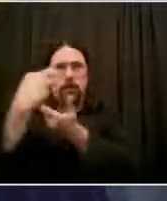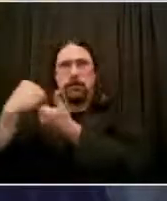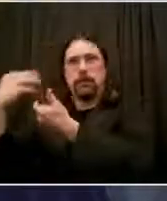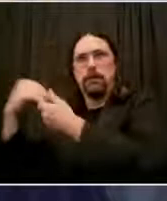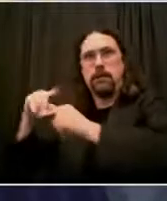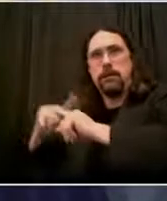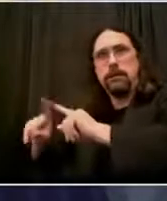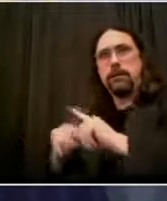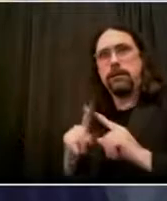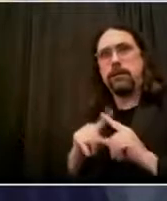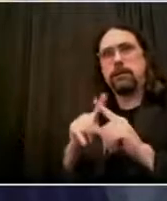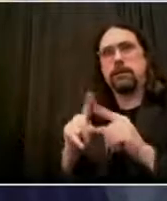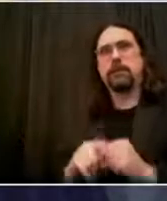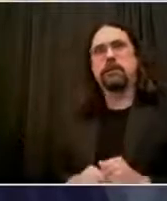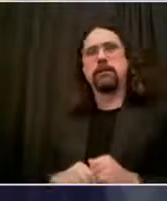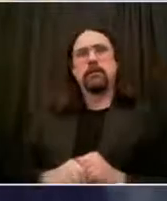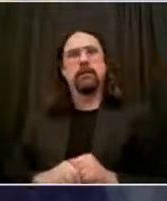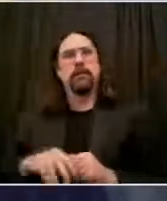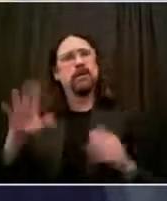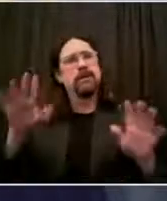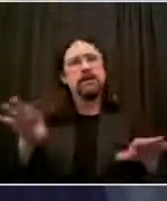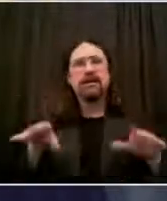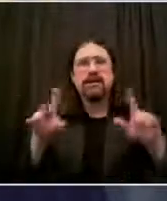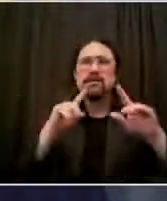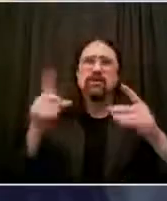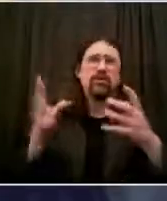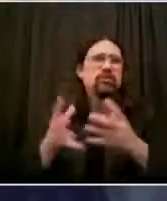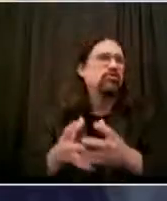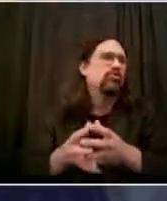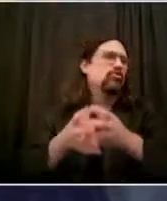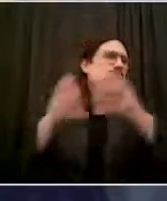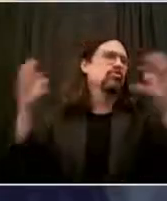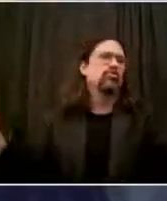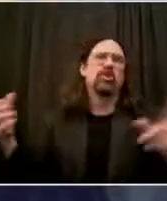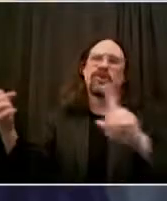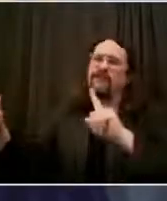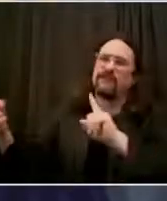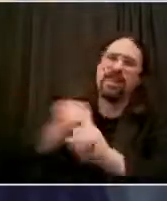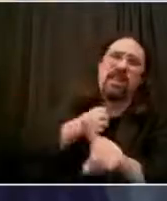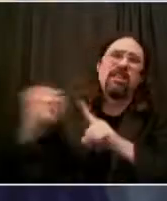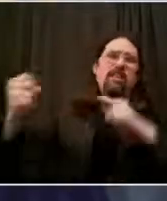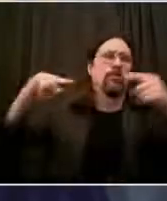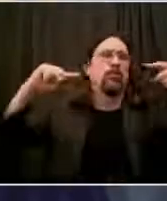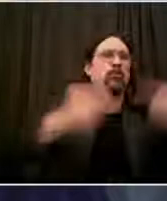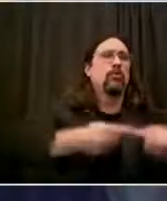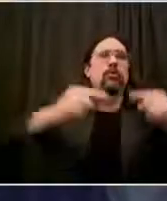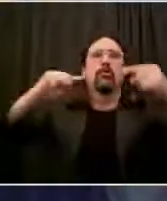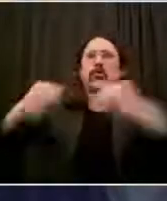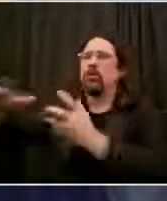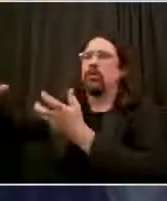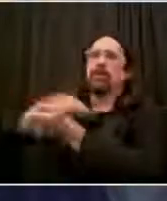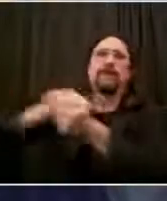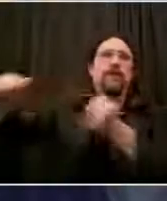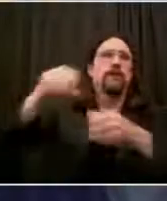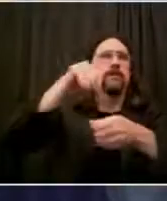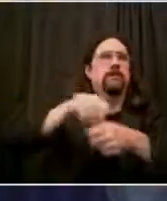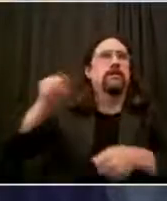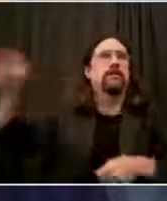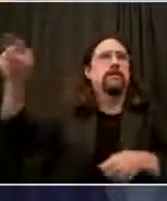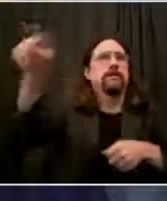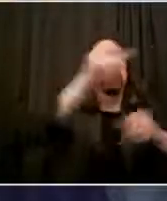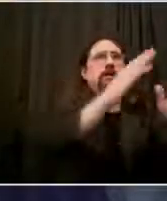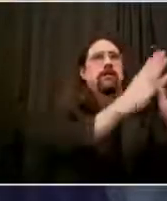that. So I'm not going to answer you about one specific approach or another. That's going be the subject of dialogue, but I'm going to give you the clear